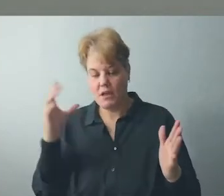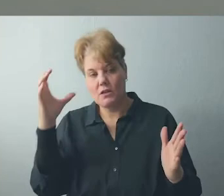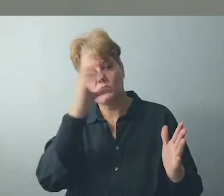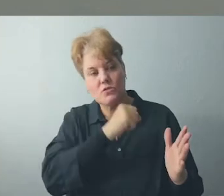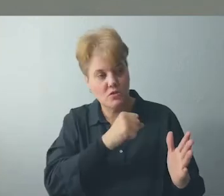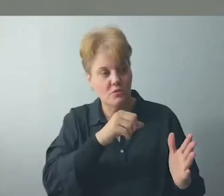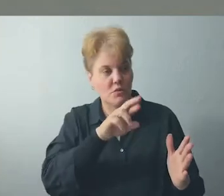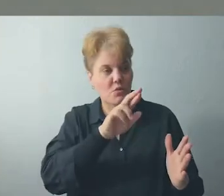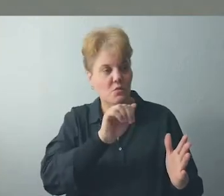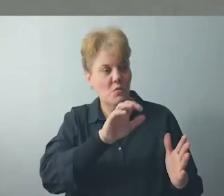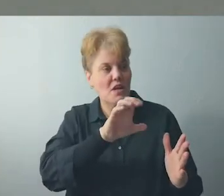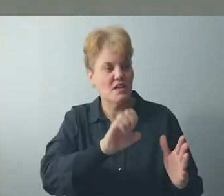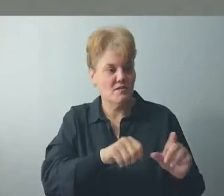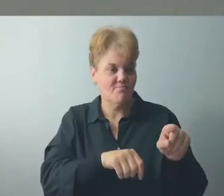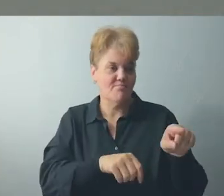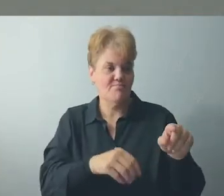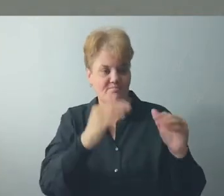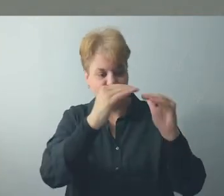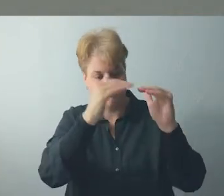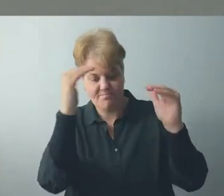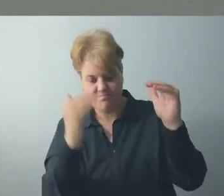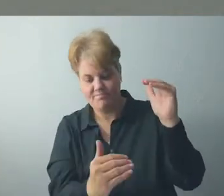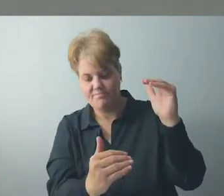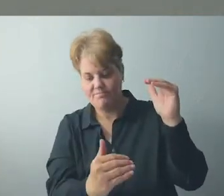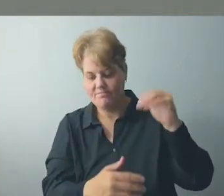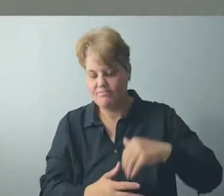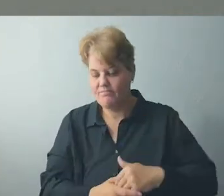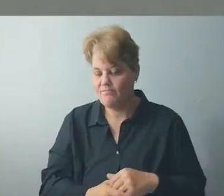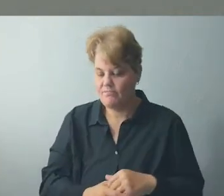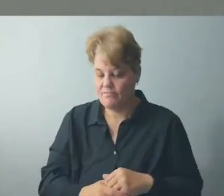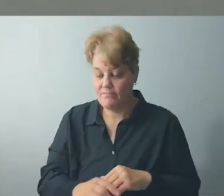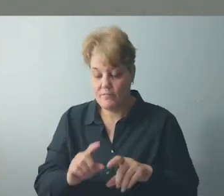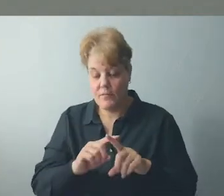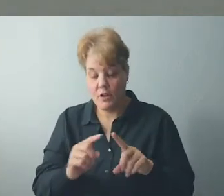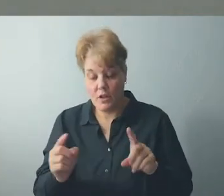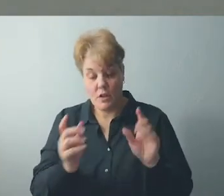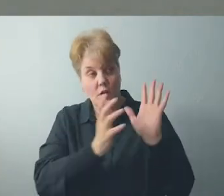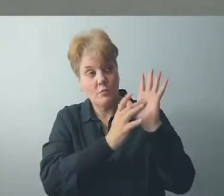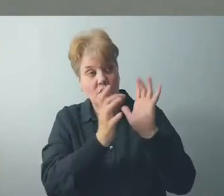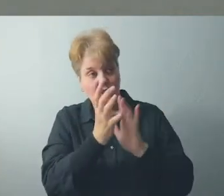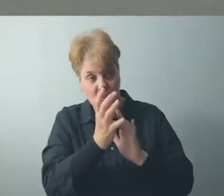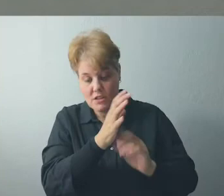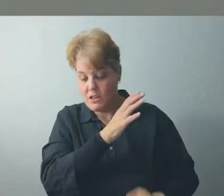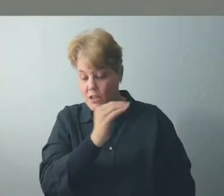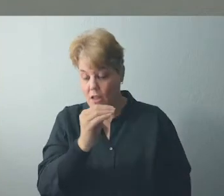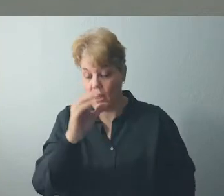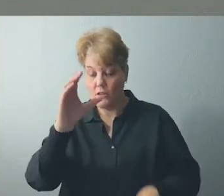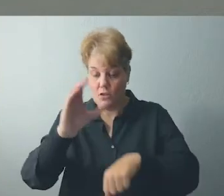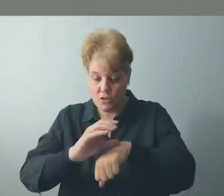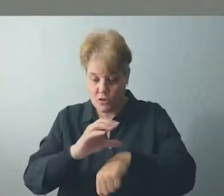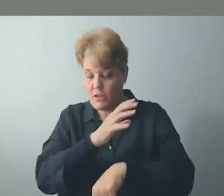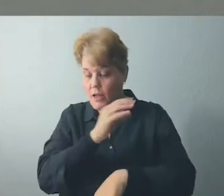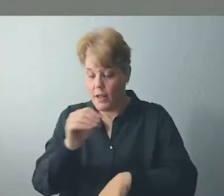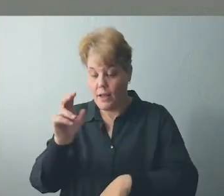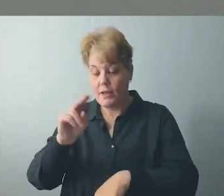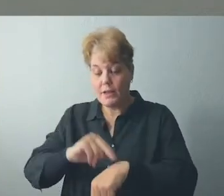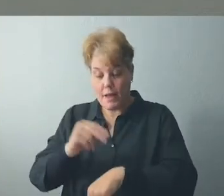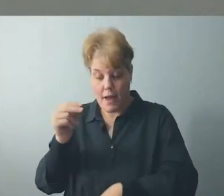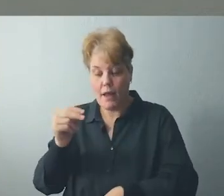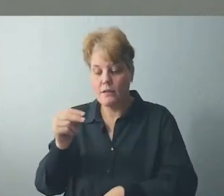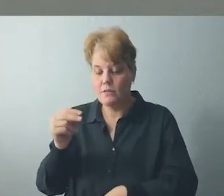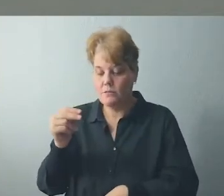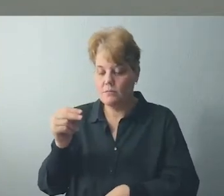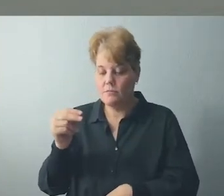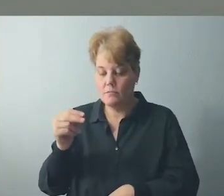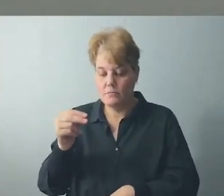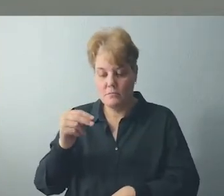we believe that Jesus' teachings, as well as our beliefs of our church and our denomination, stand directly against racism. Our